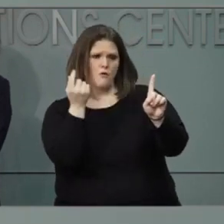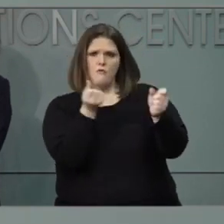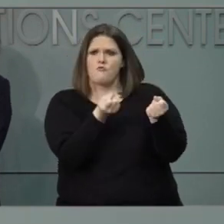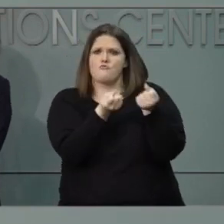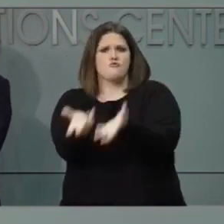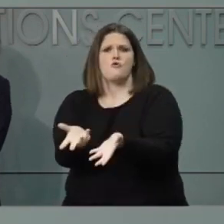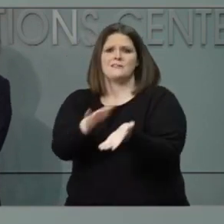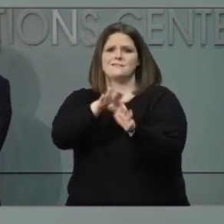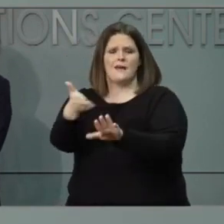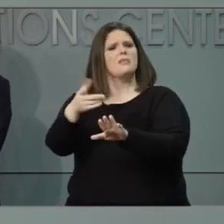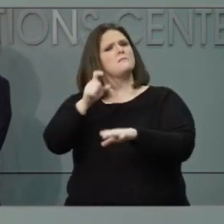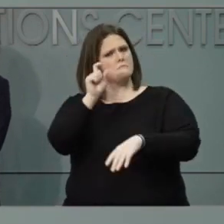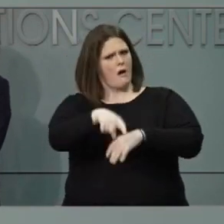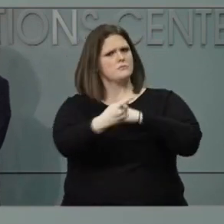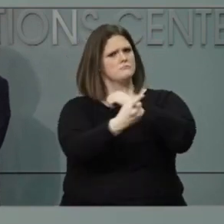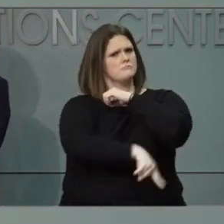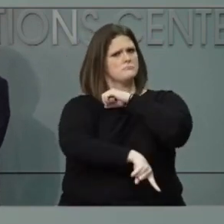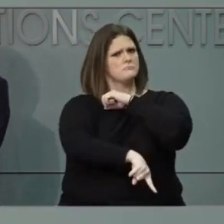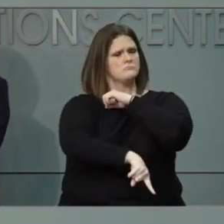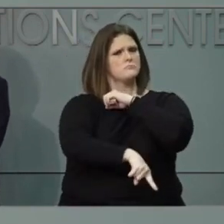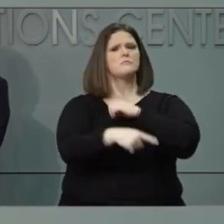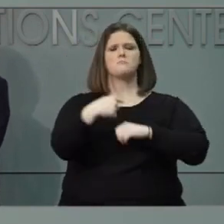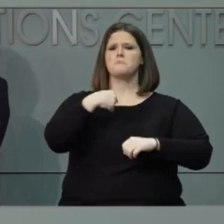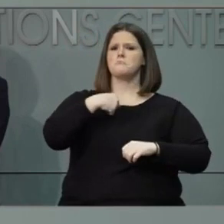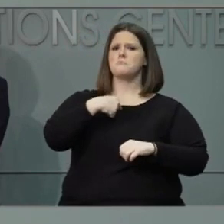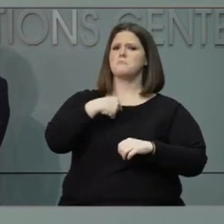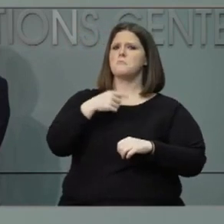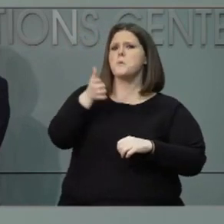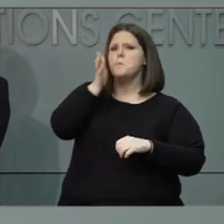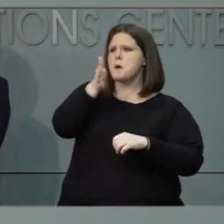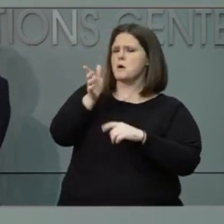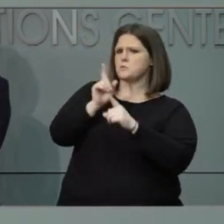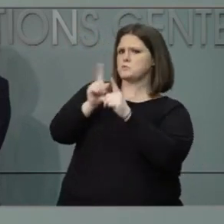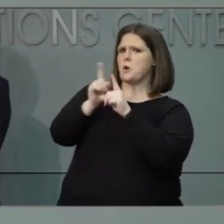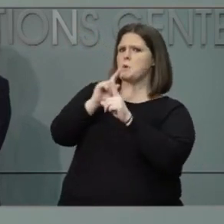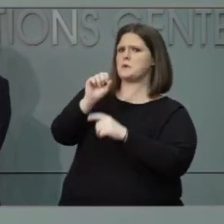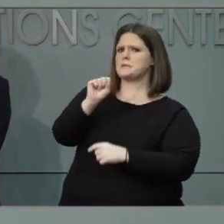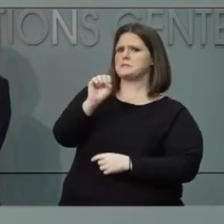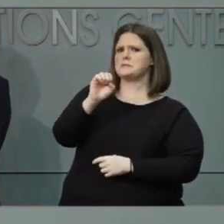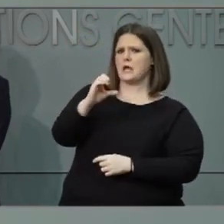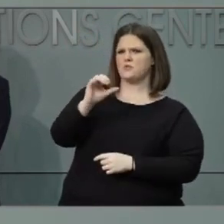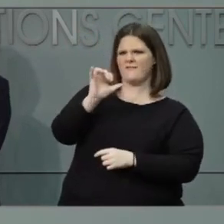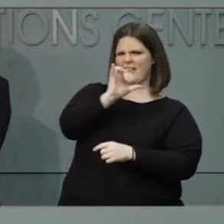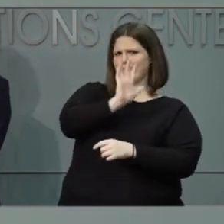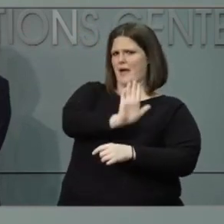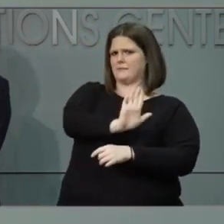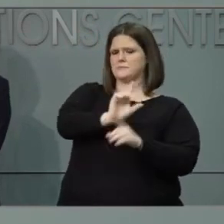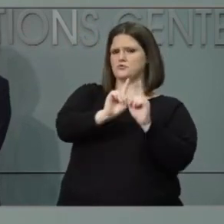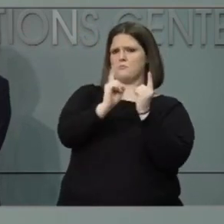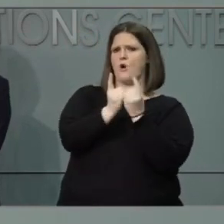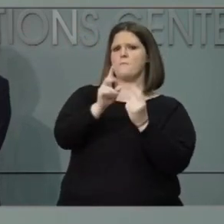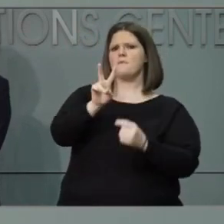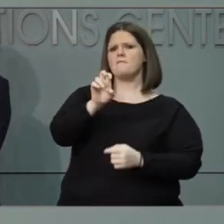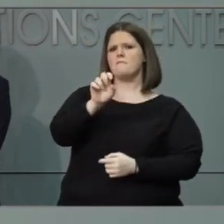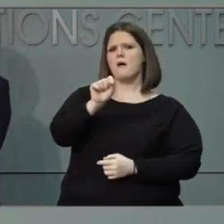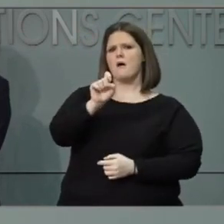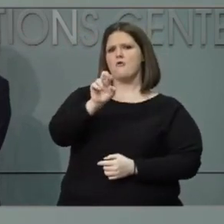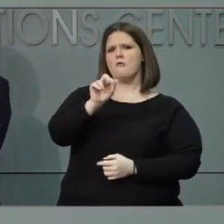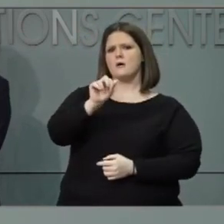And I'll certainly have a conversation with the secretary of that department about that issue.